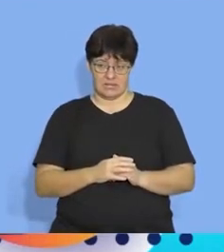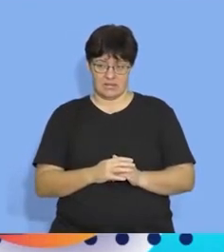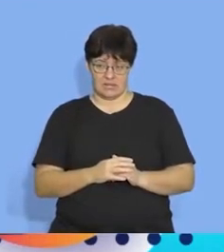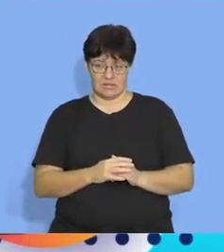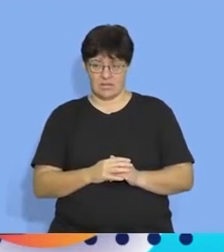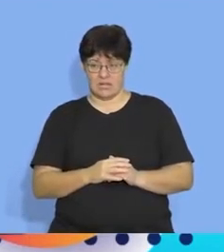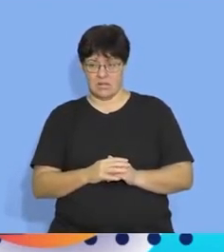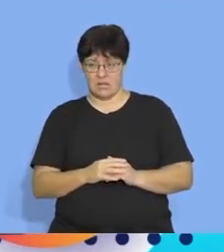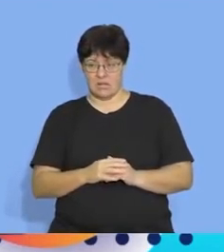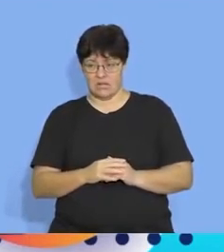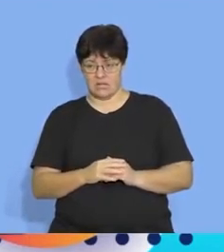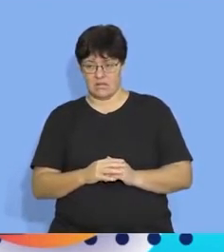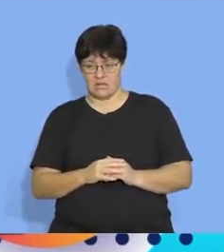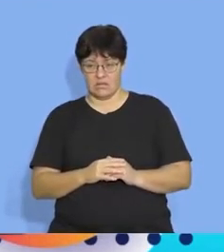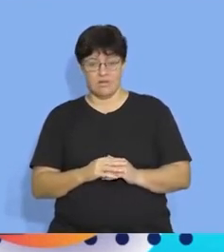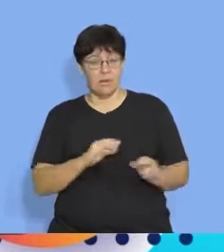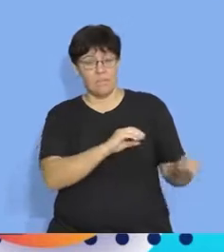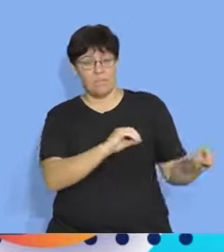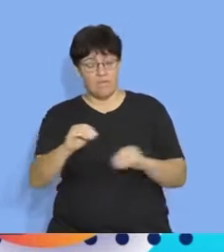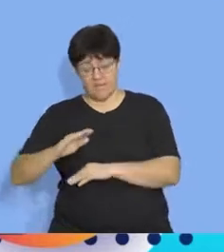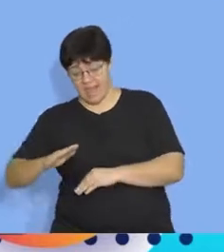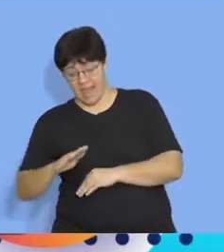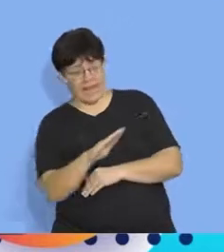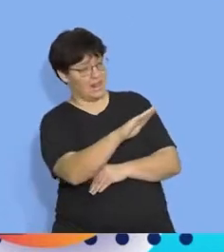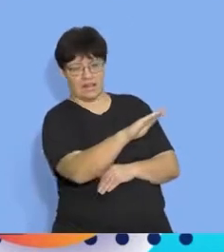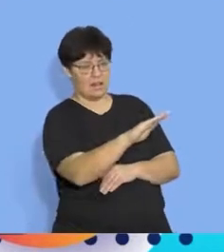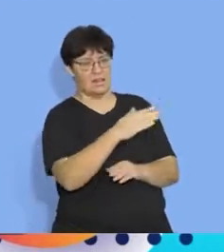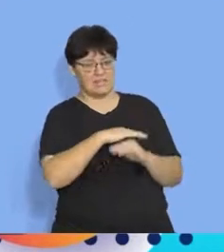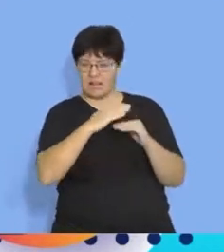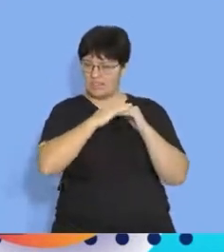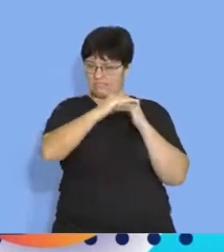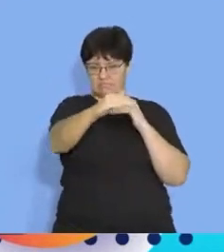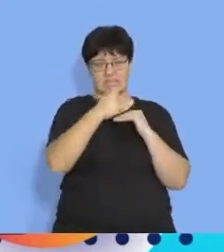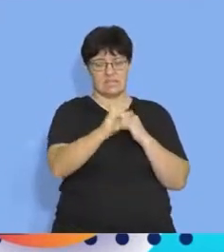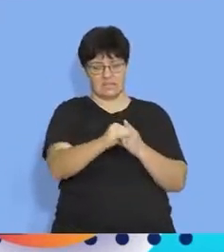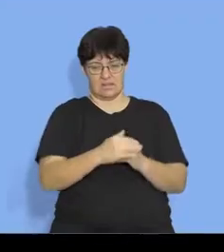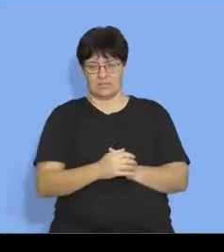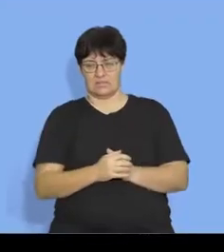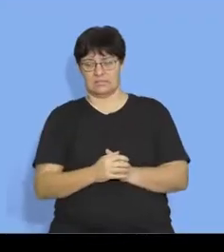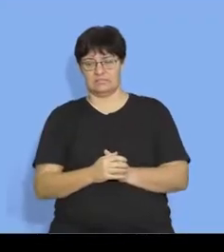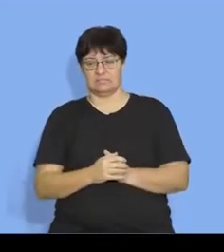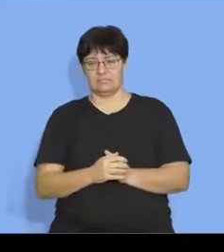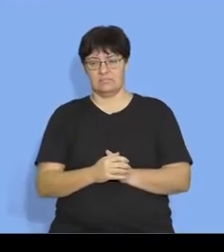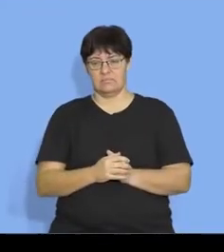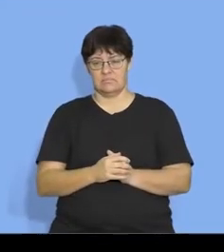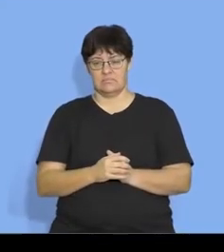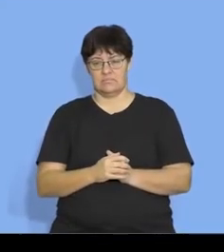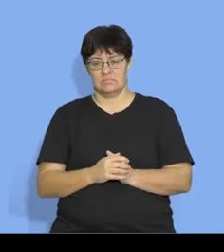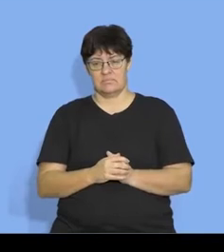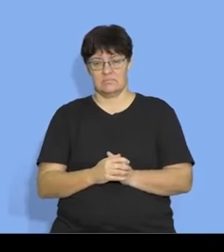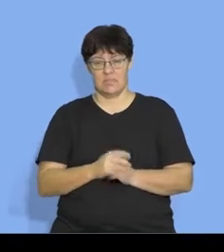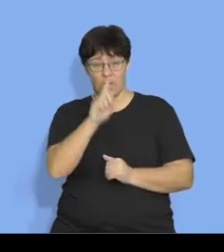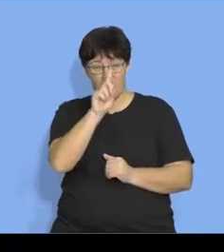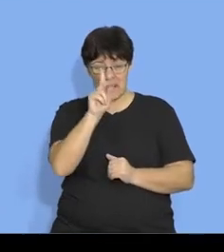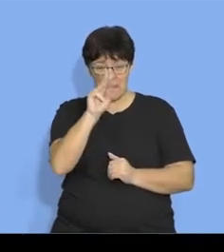at an angle in her motion okay it's still flat her displacement is definitely